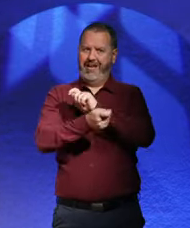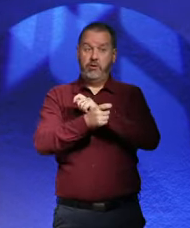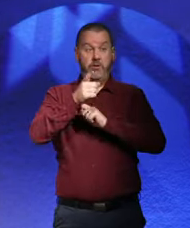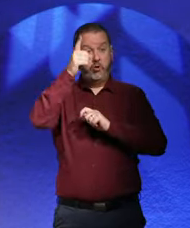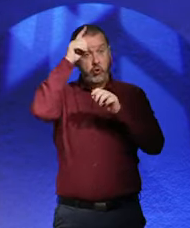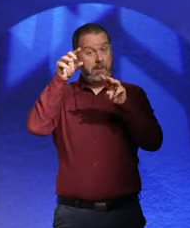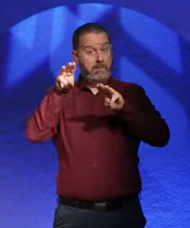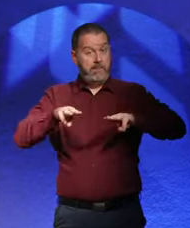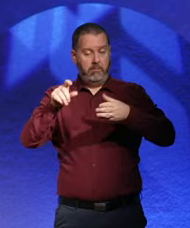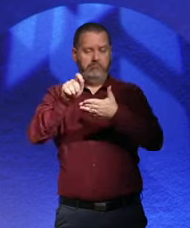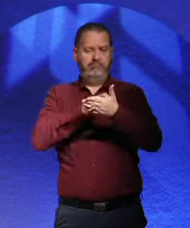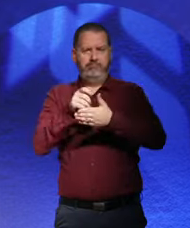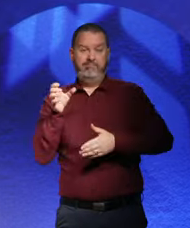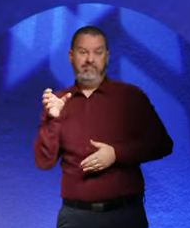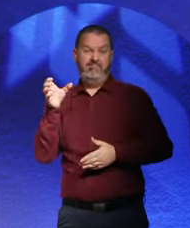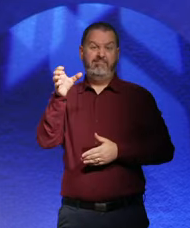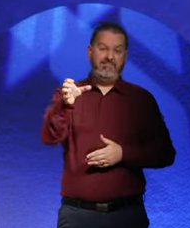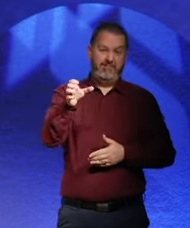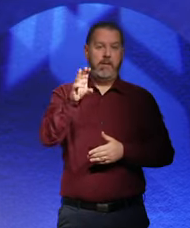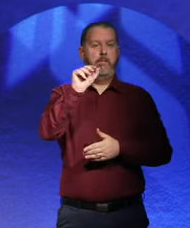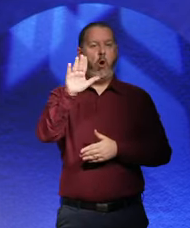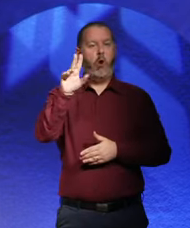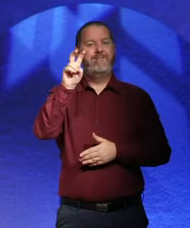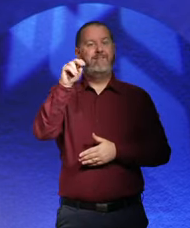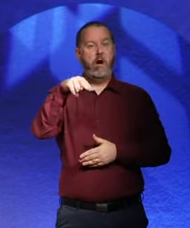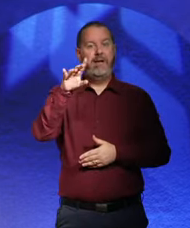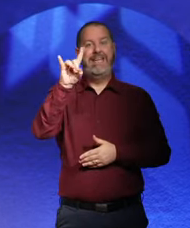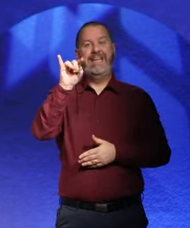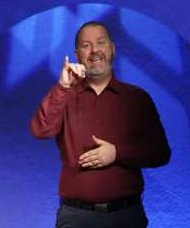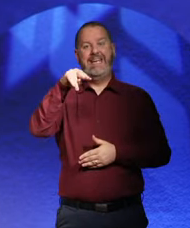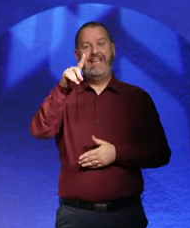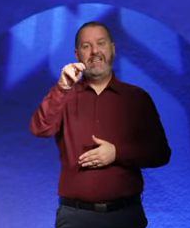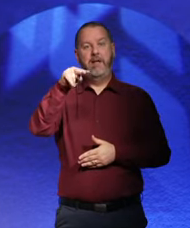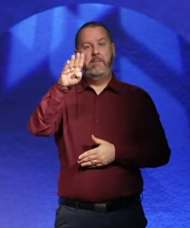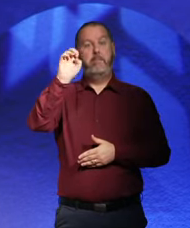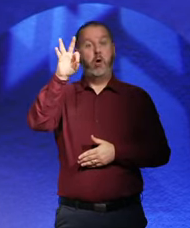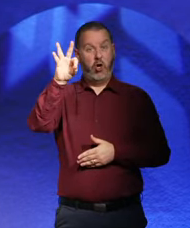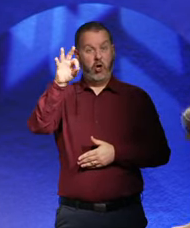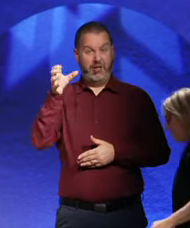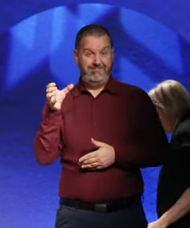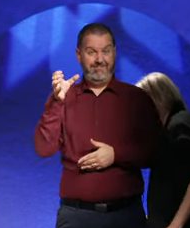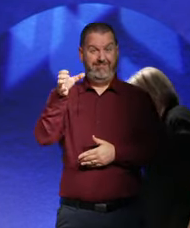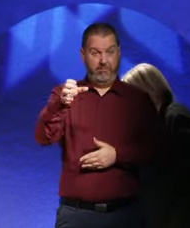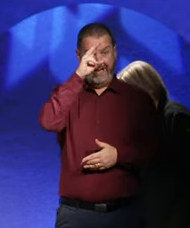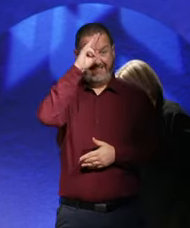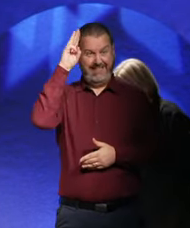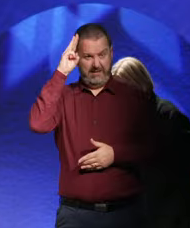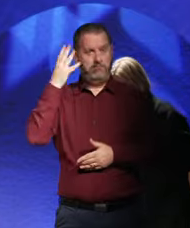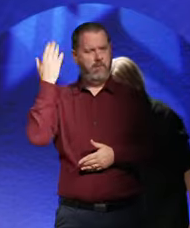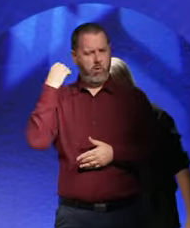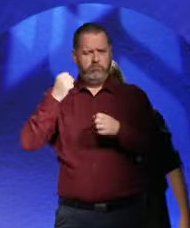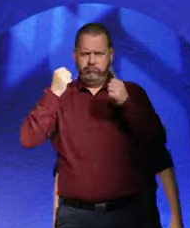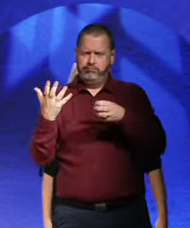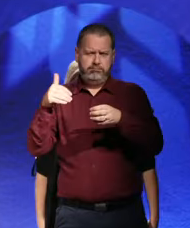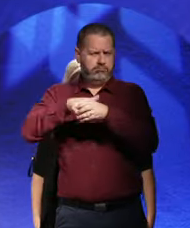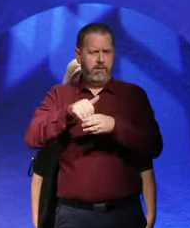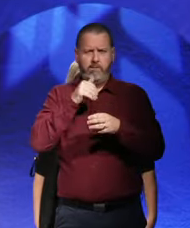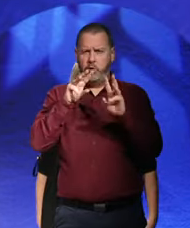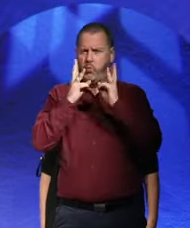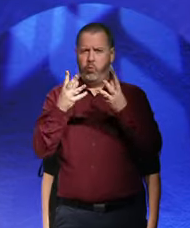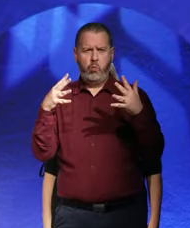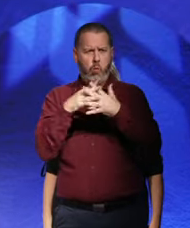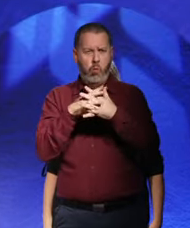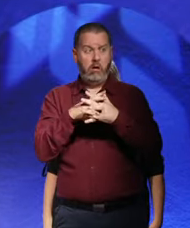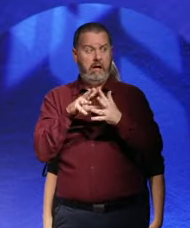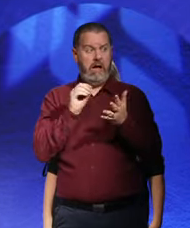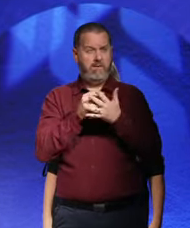elected Paul von Hindenburg. He was one of the two major generals of the First World War. He was virtually a dictator